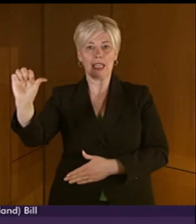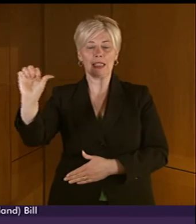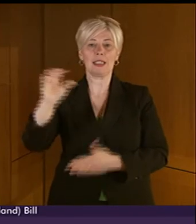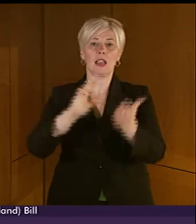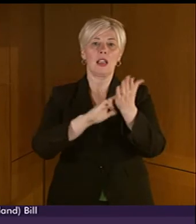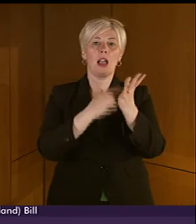Griffin on the British